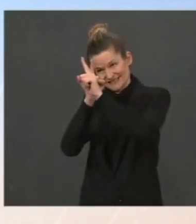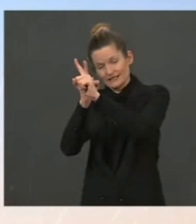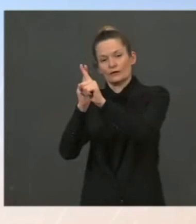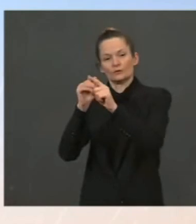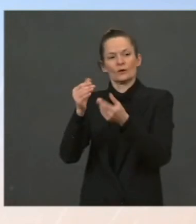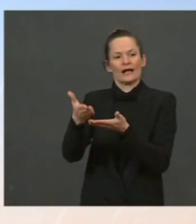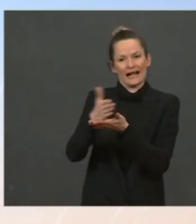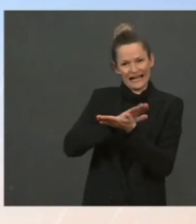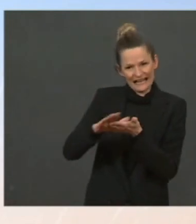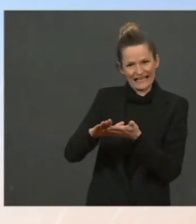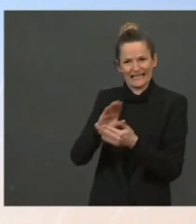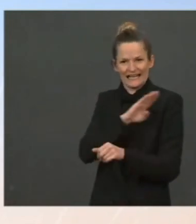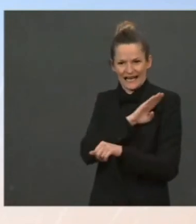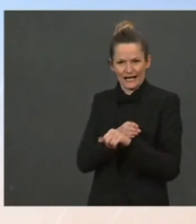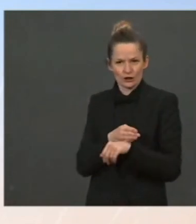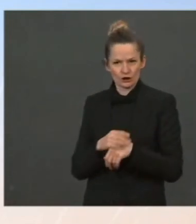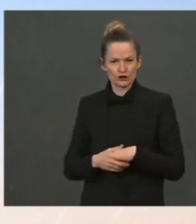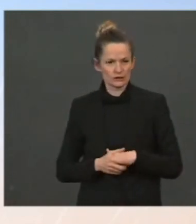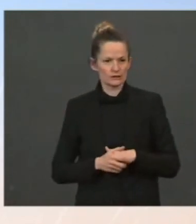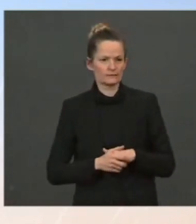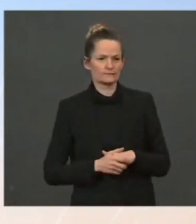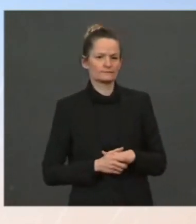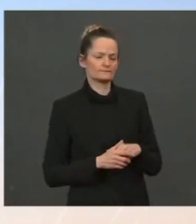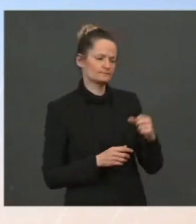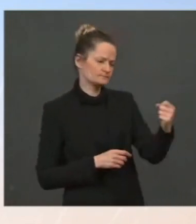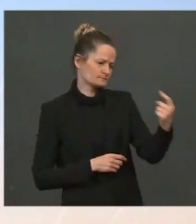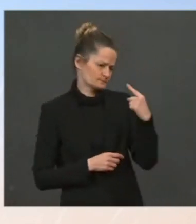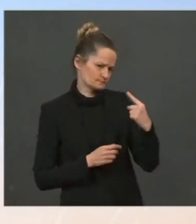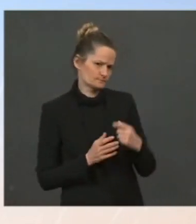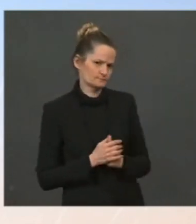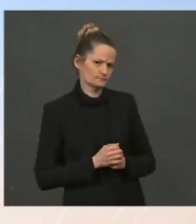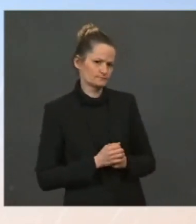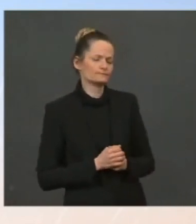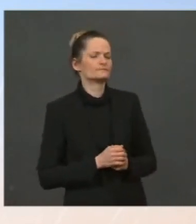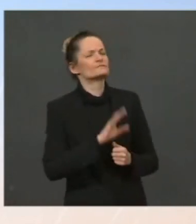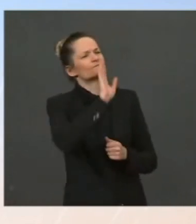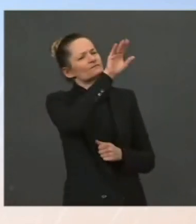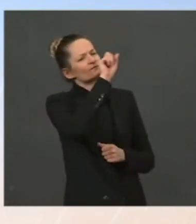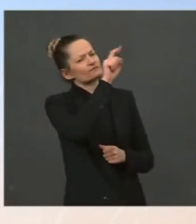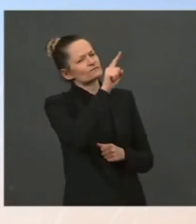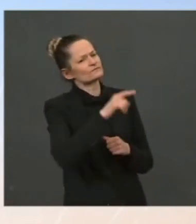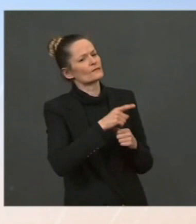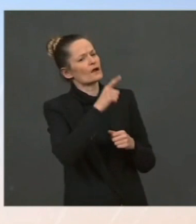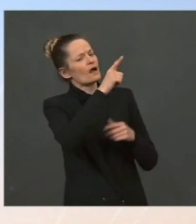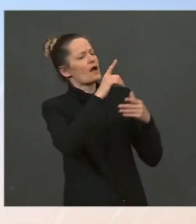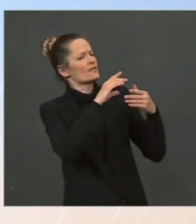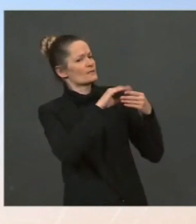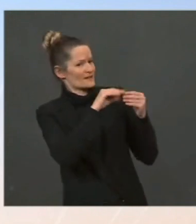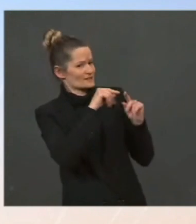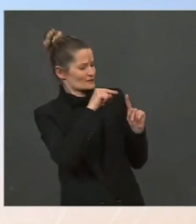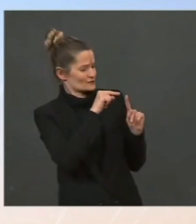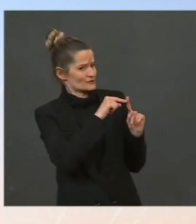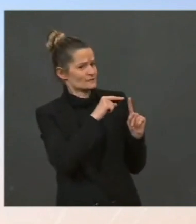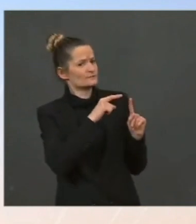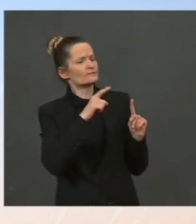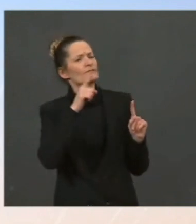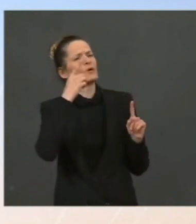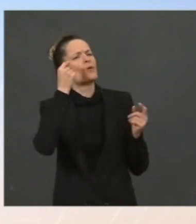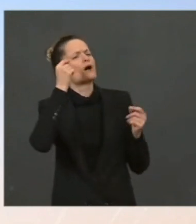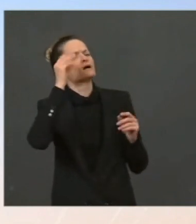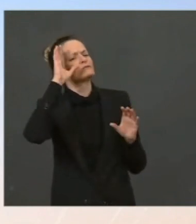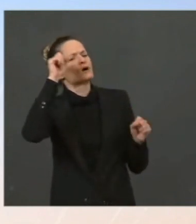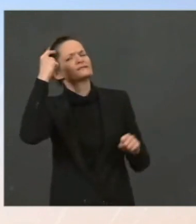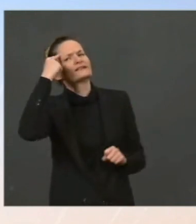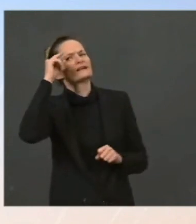You just mentioned, Secretary, Madam Secretary, that the administration is still considering some other tools at its disposal. We saw the main one